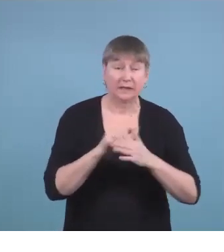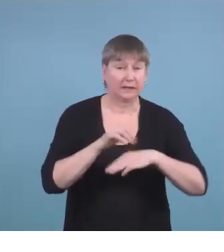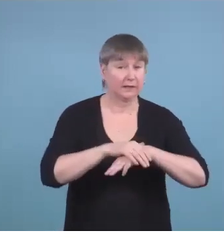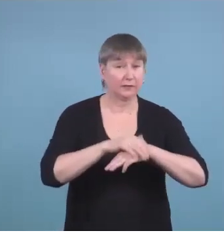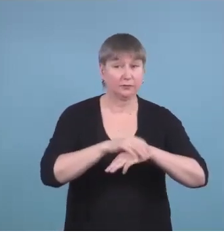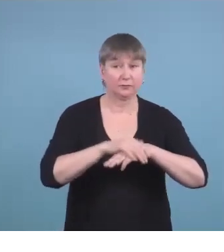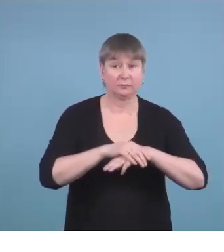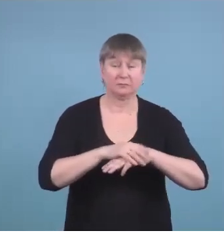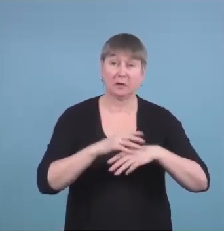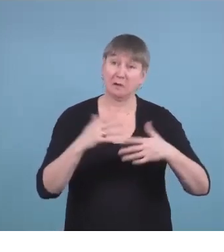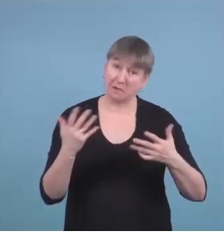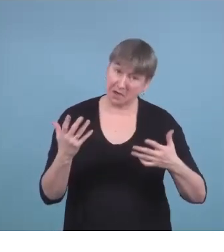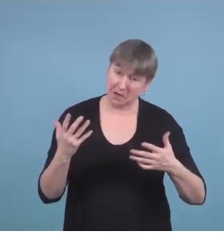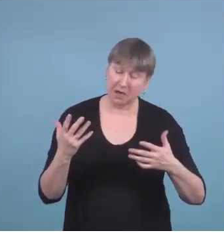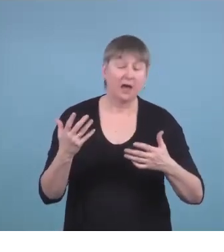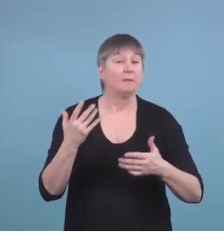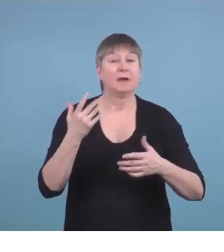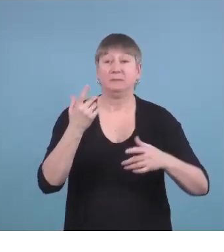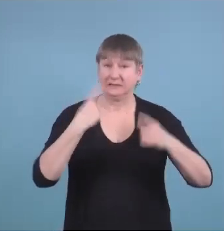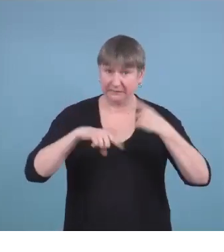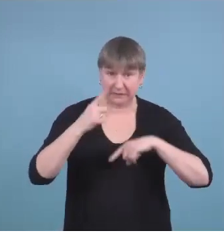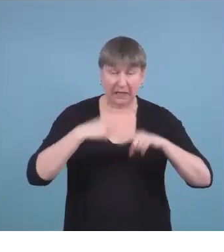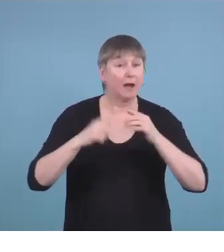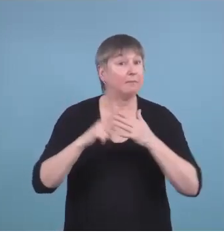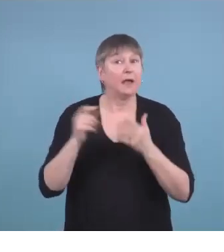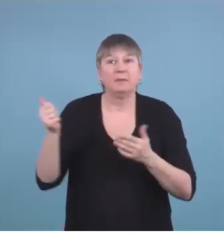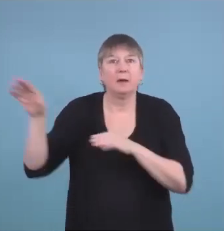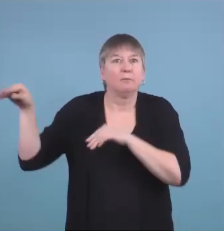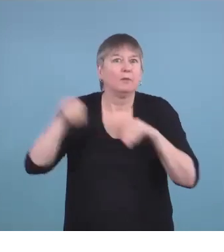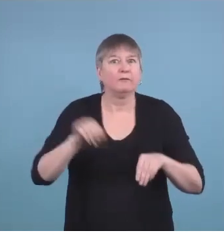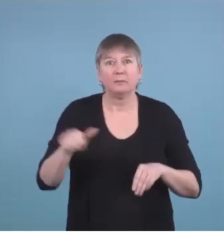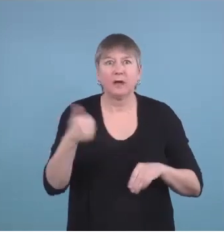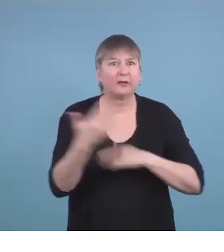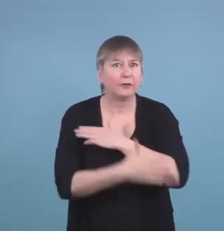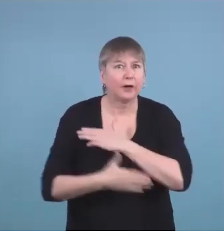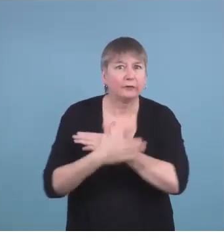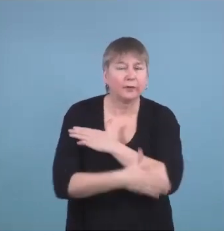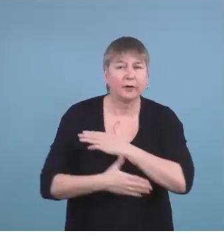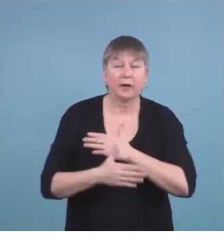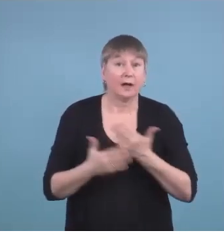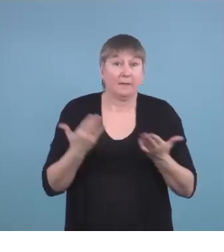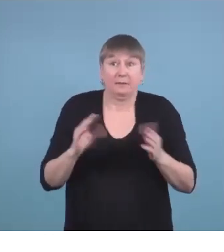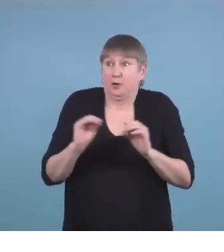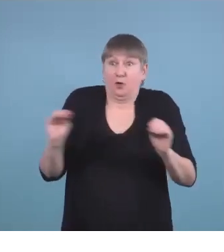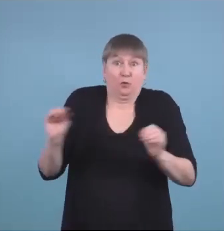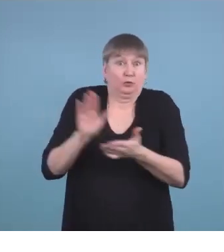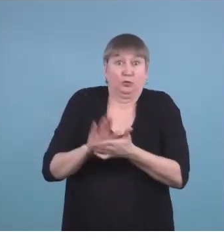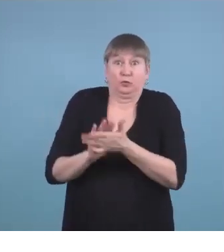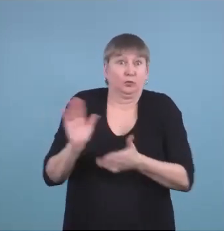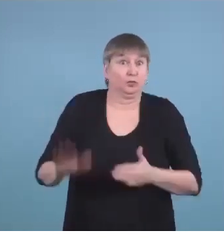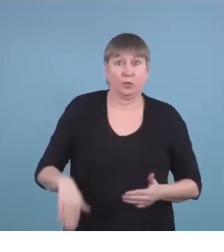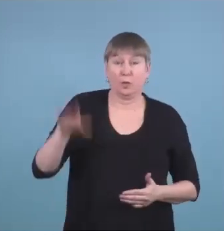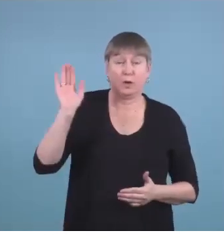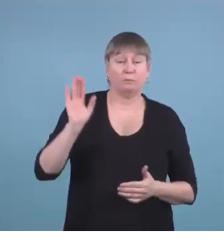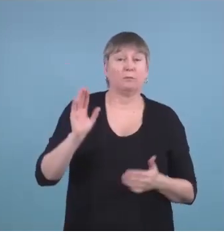signing, they're refugees from other countries, they might not even have any educational background. We've had